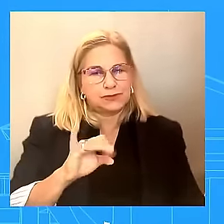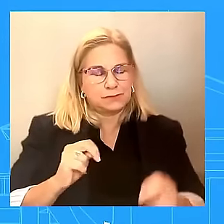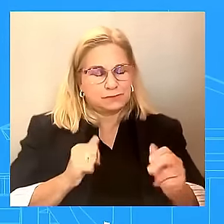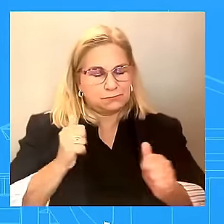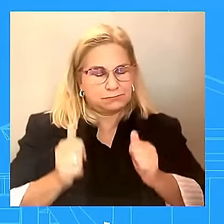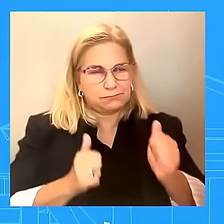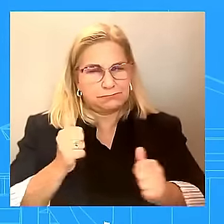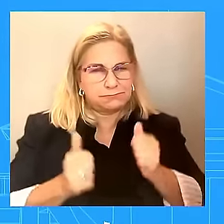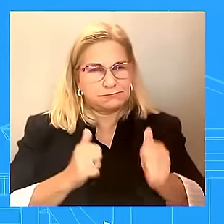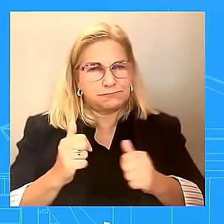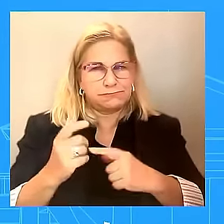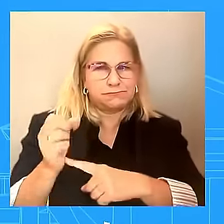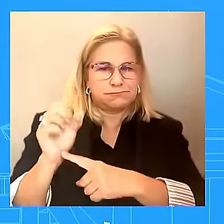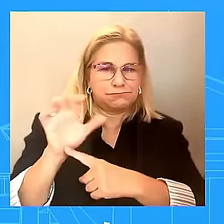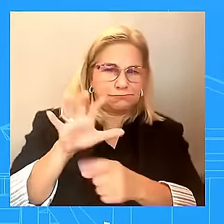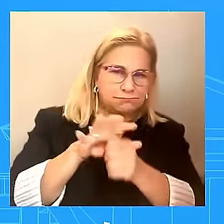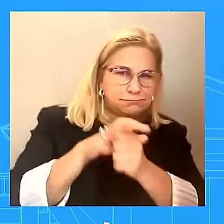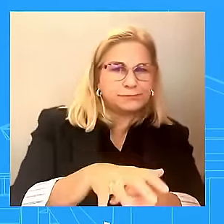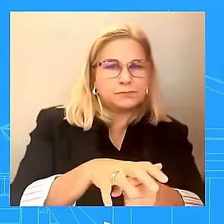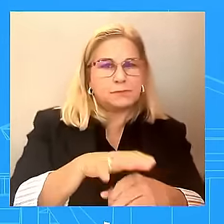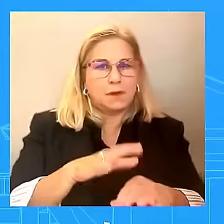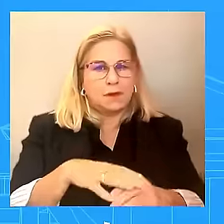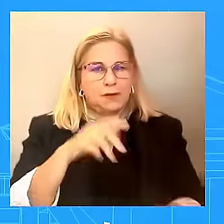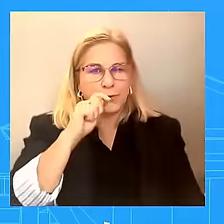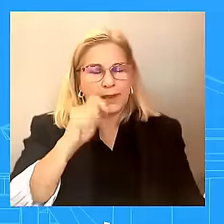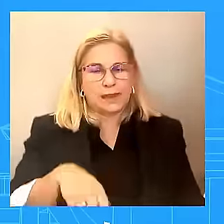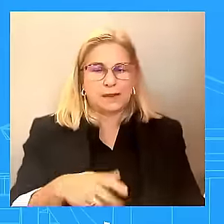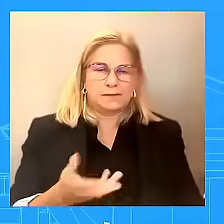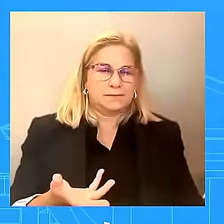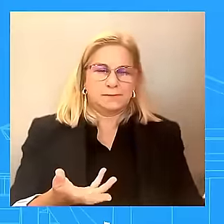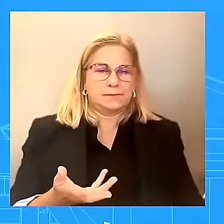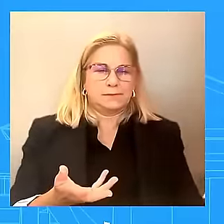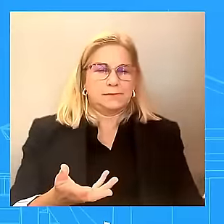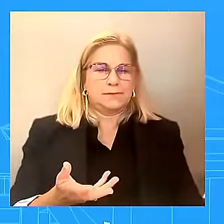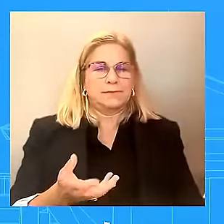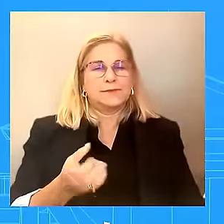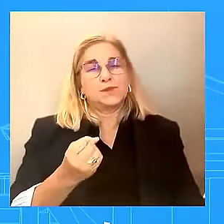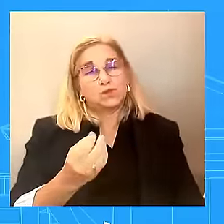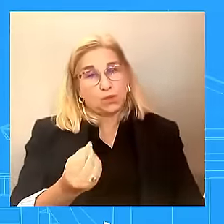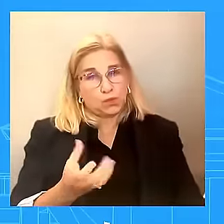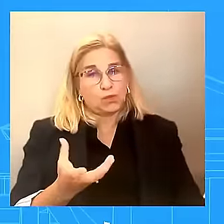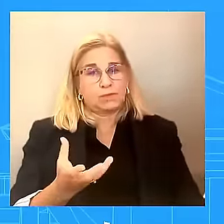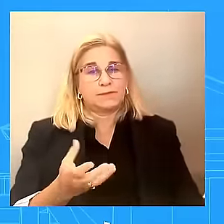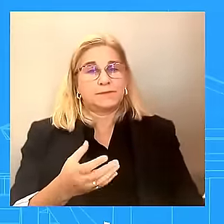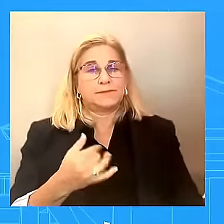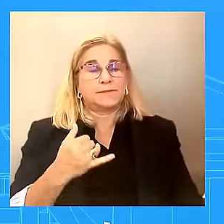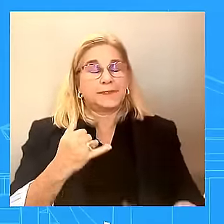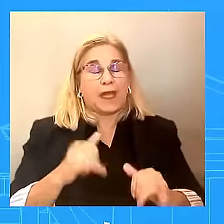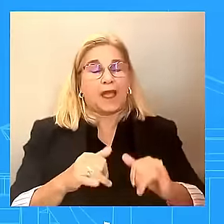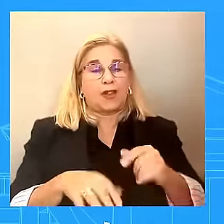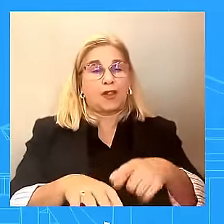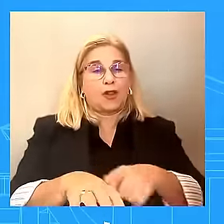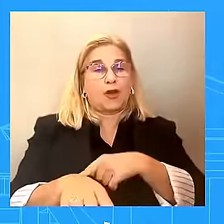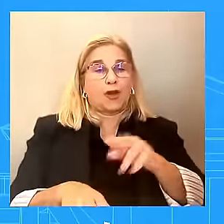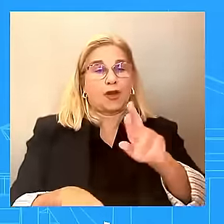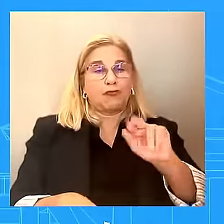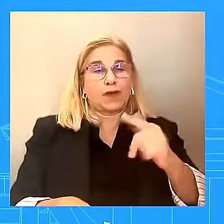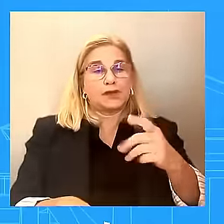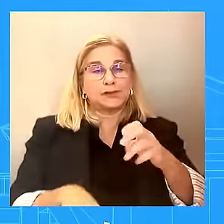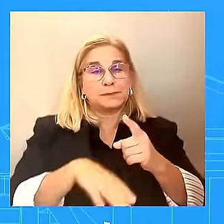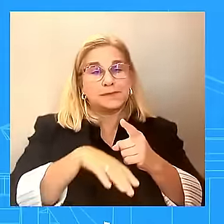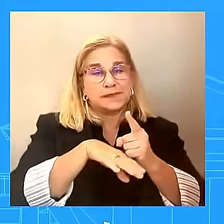long-range missile issue, is – does the White House have a reaction to Putin's comments that that would